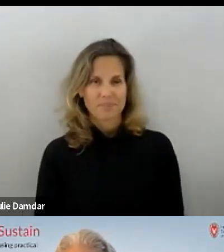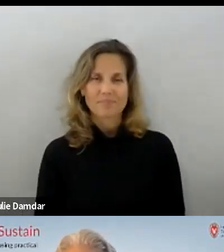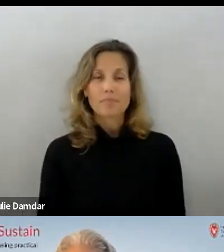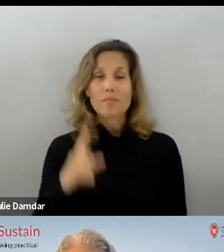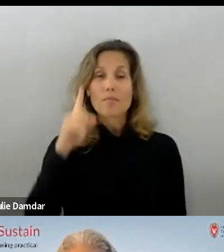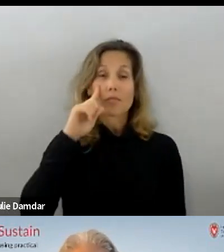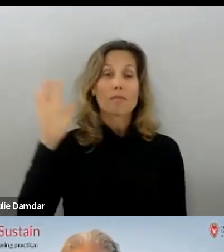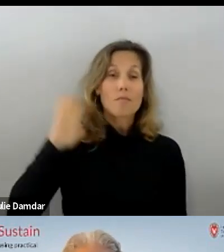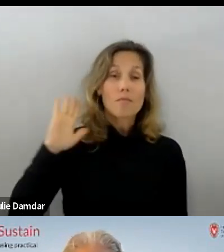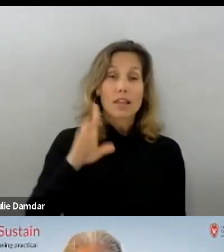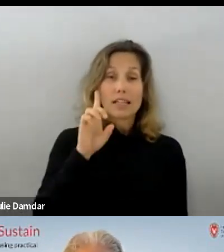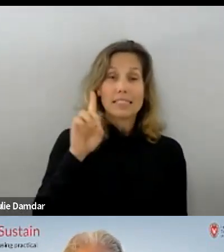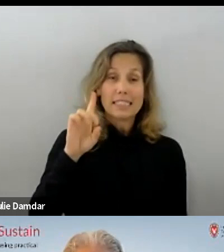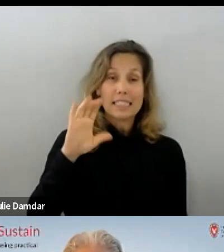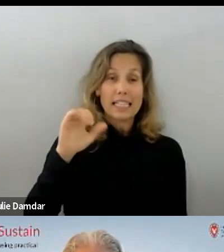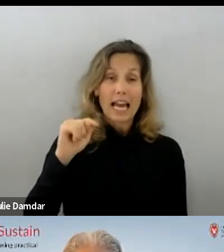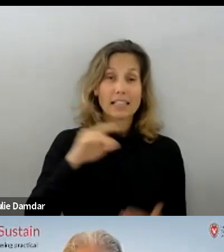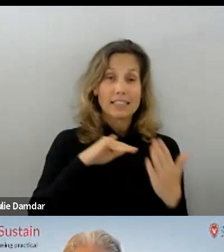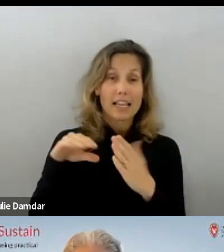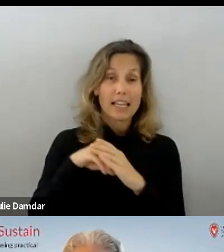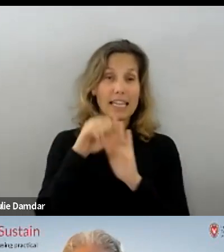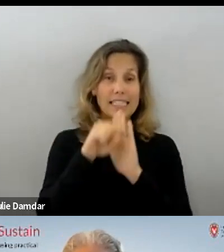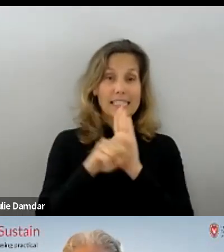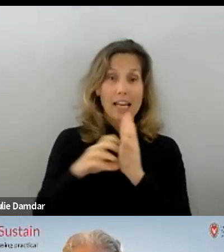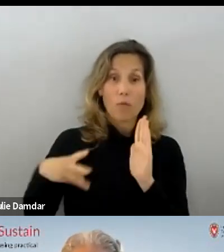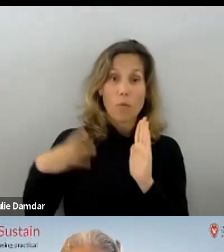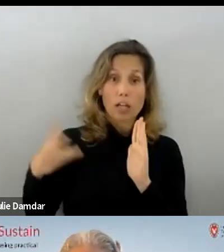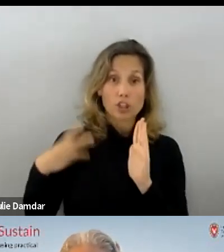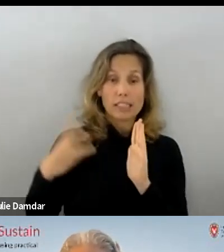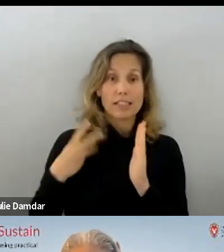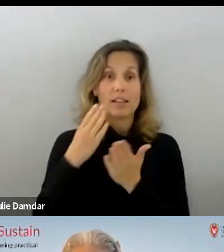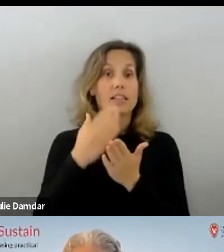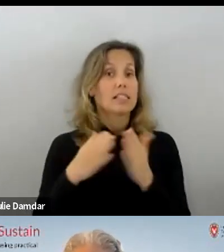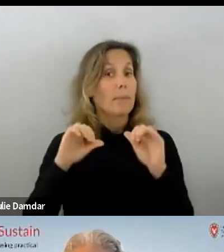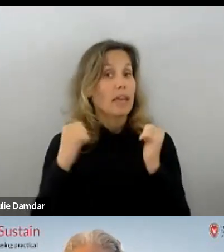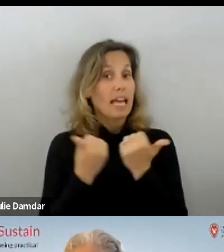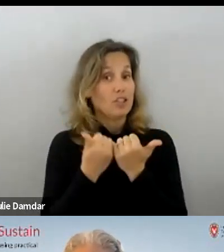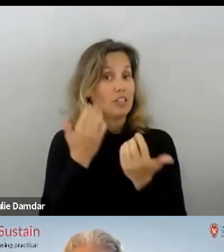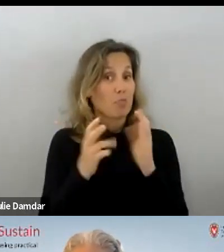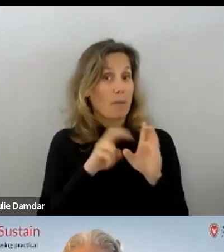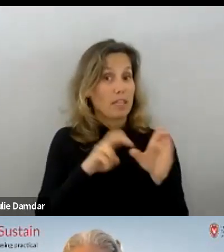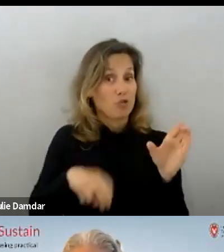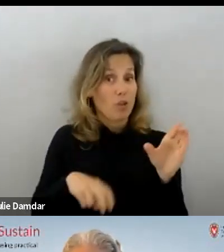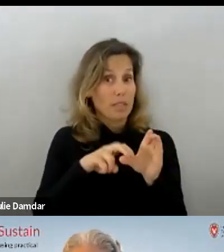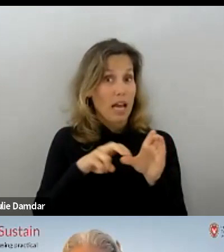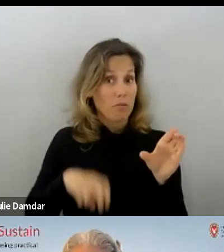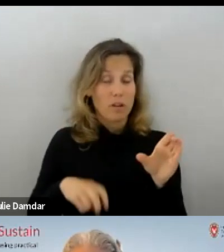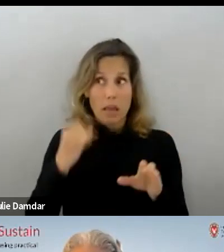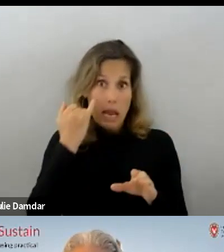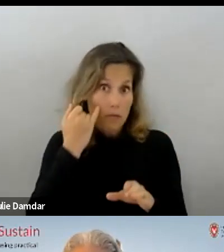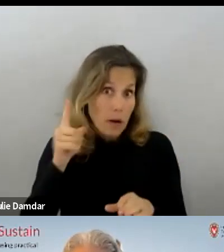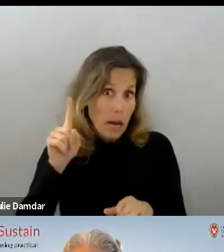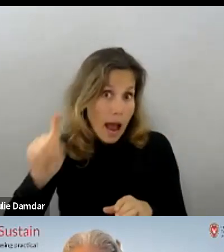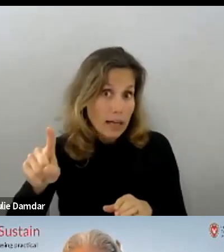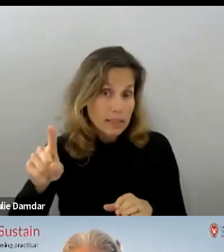the DD-CAT study in the state of Washington, you know, some of the agencies that probably dropped out if we really asked them and